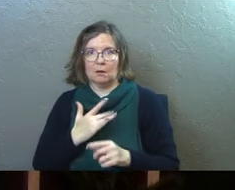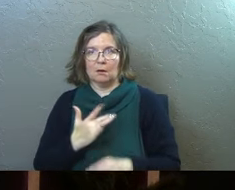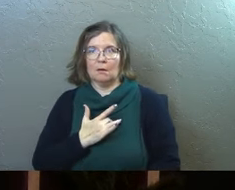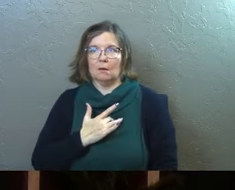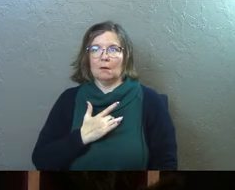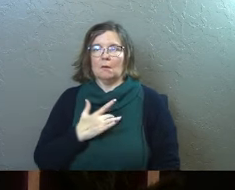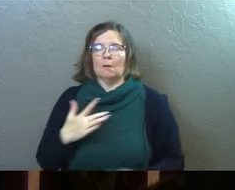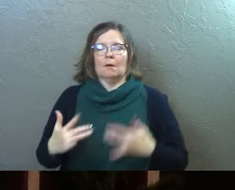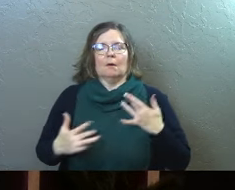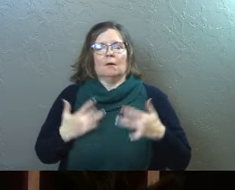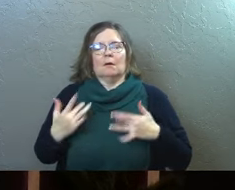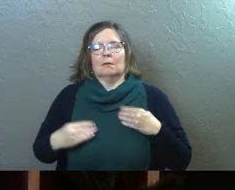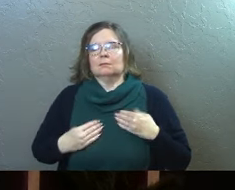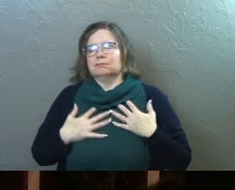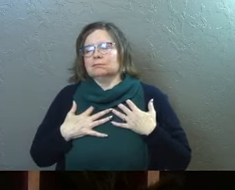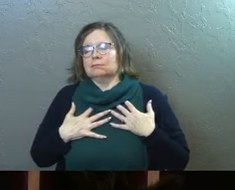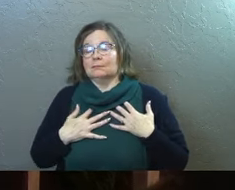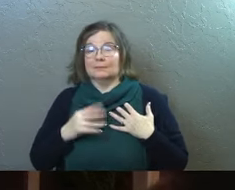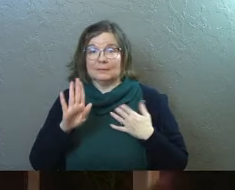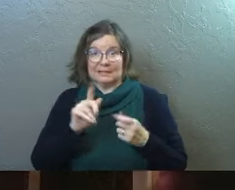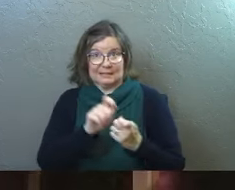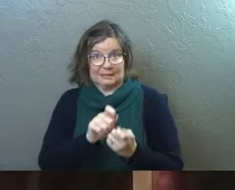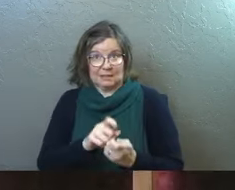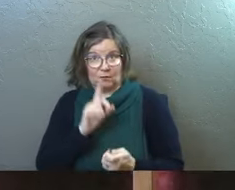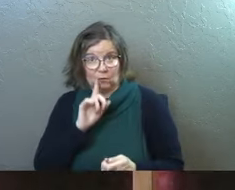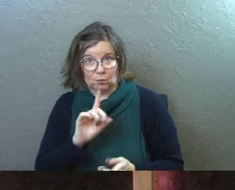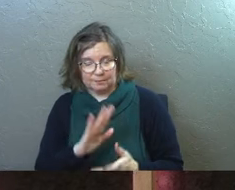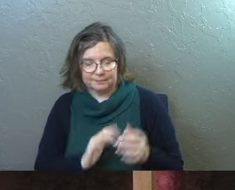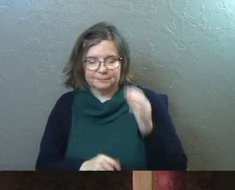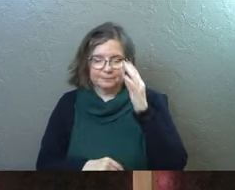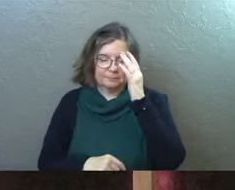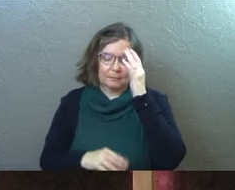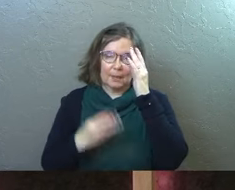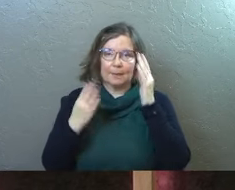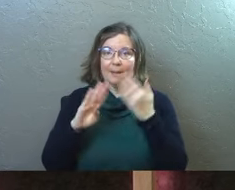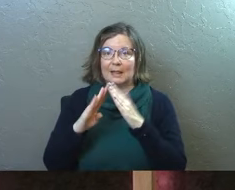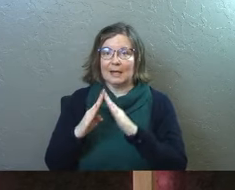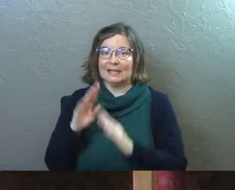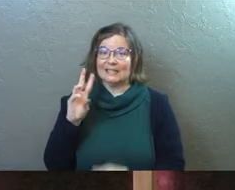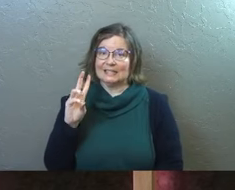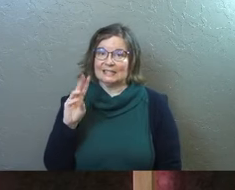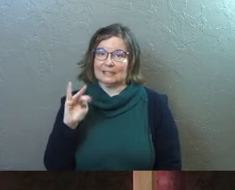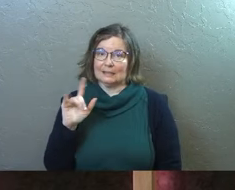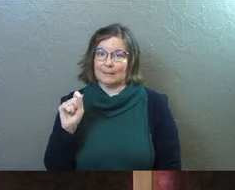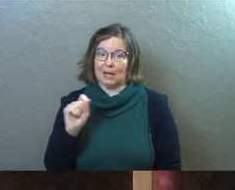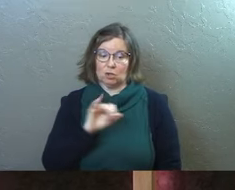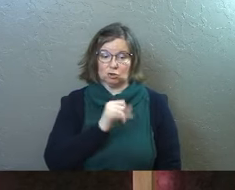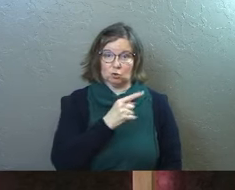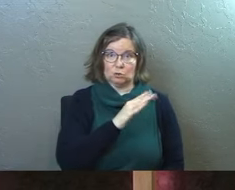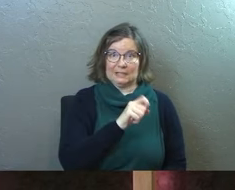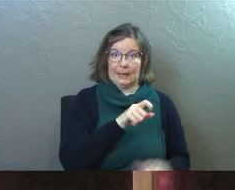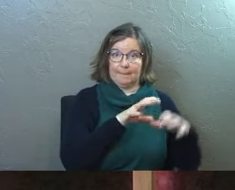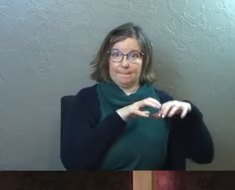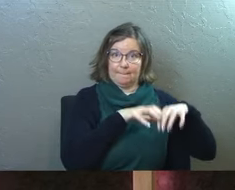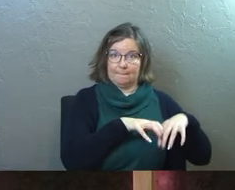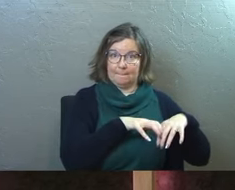filled with joy. Just a little detail for you. Bethlehem is six miles from Jerusalem.